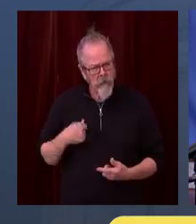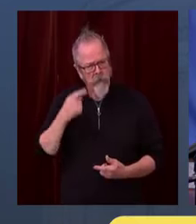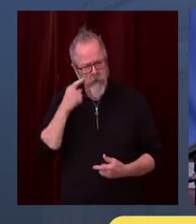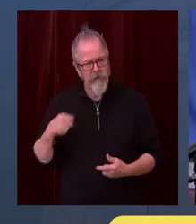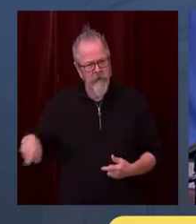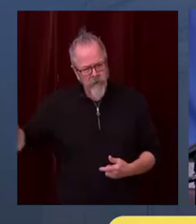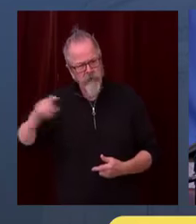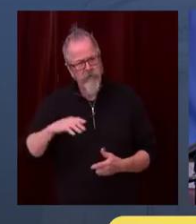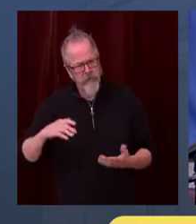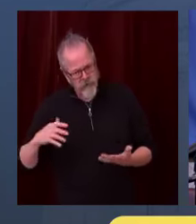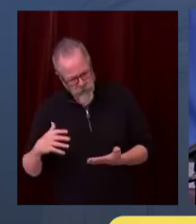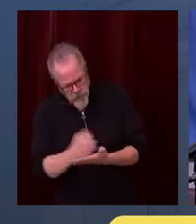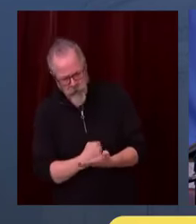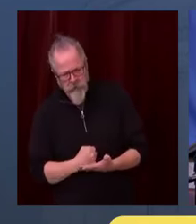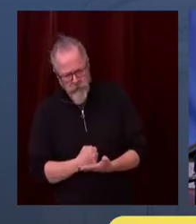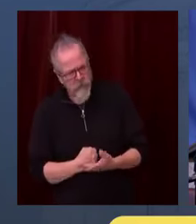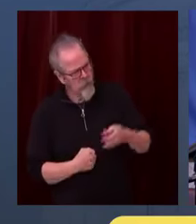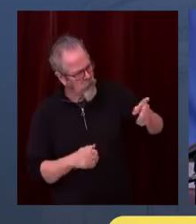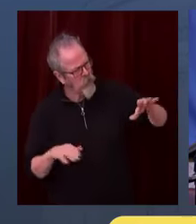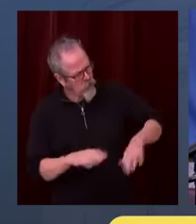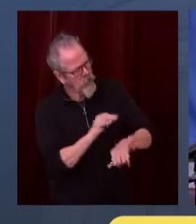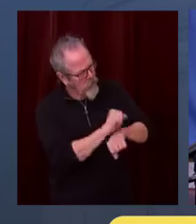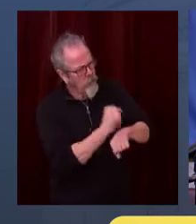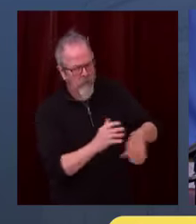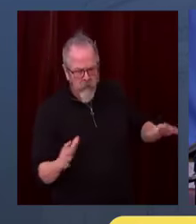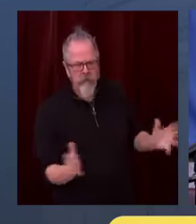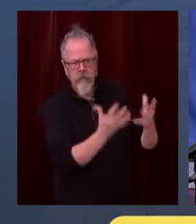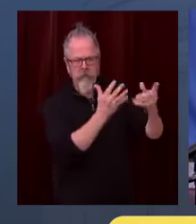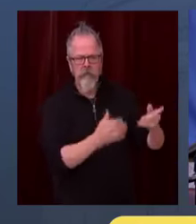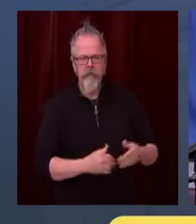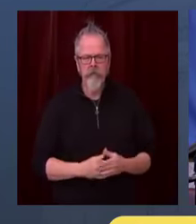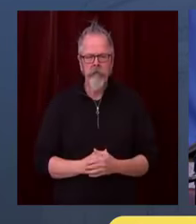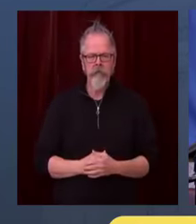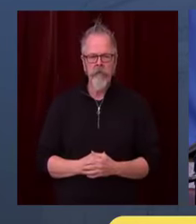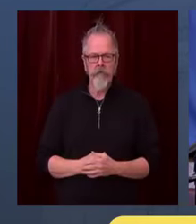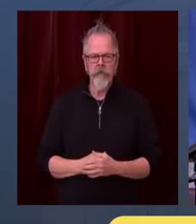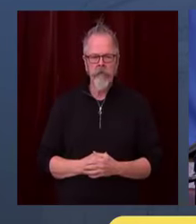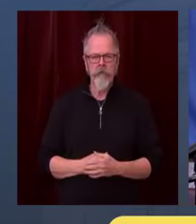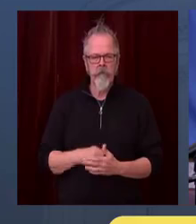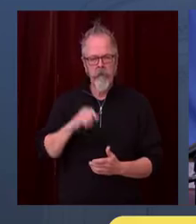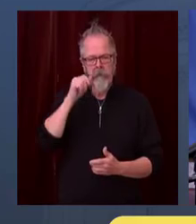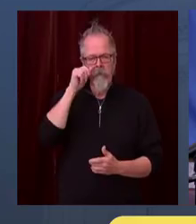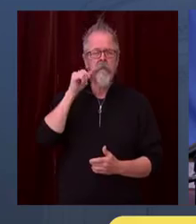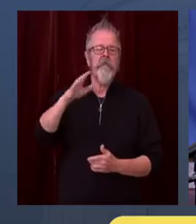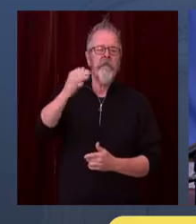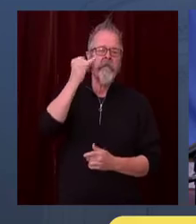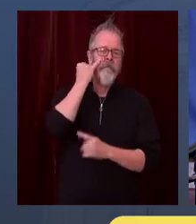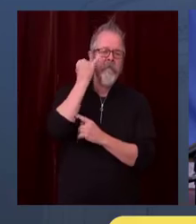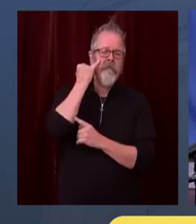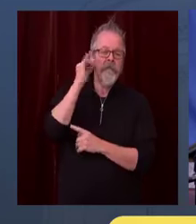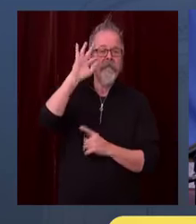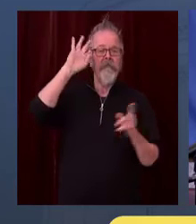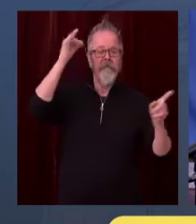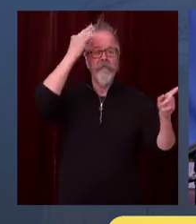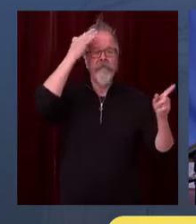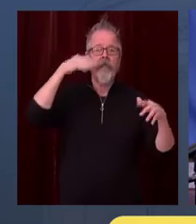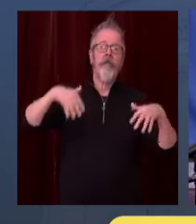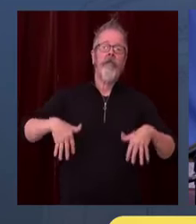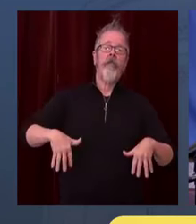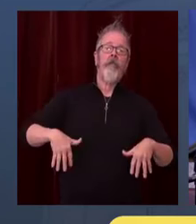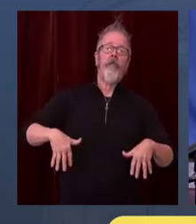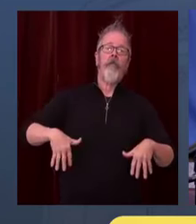But we are also looking at some alternatives if the federal government does not. And I will be talking to legislators about other alternatives